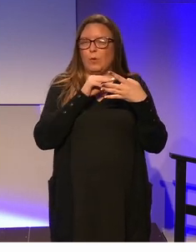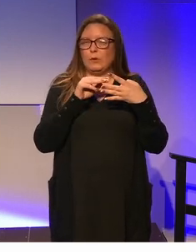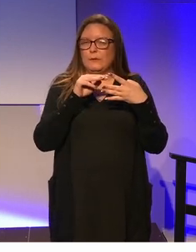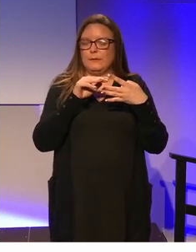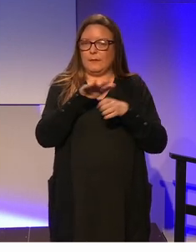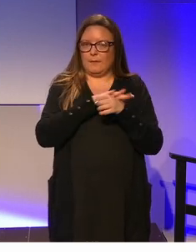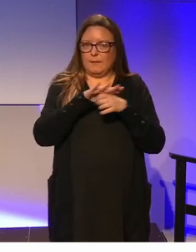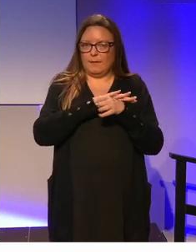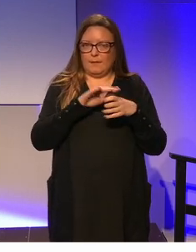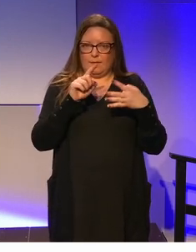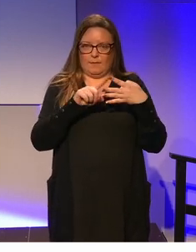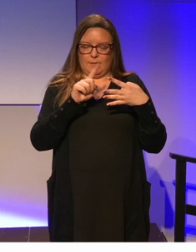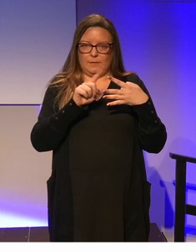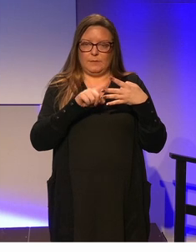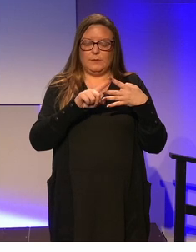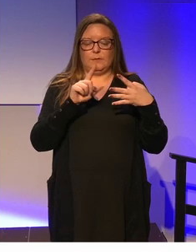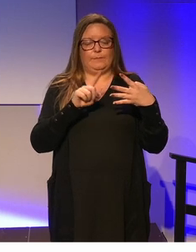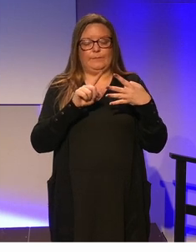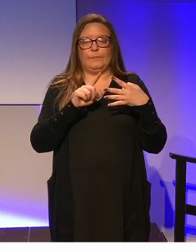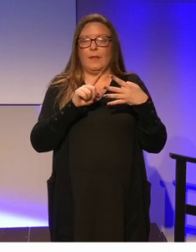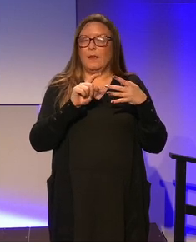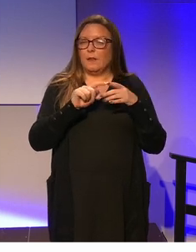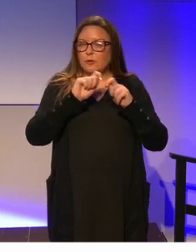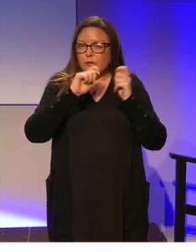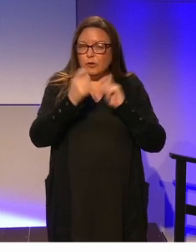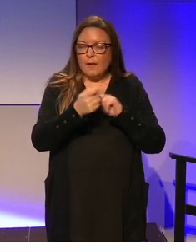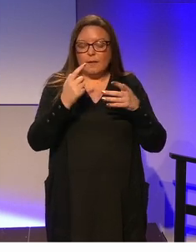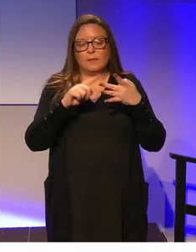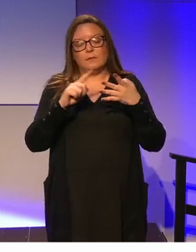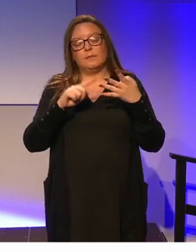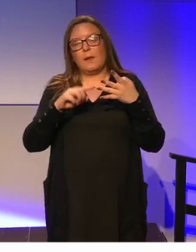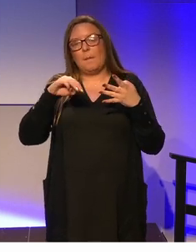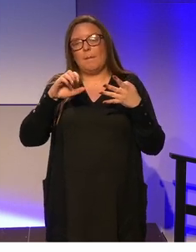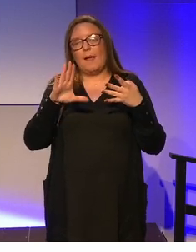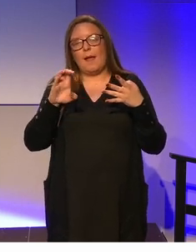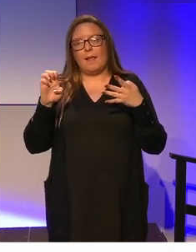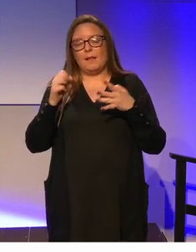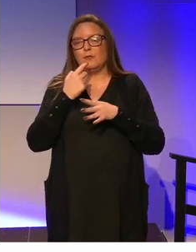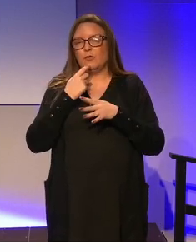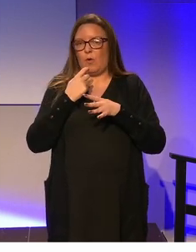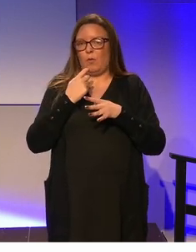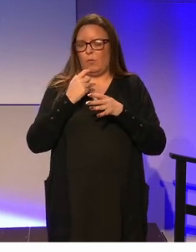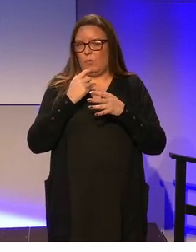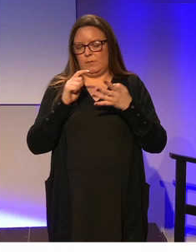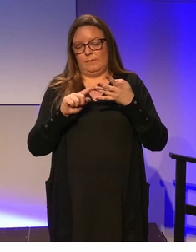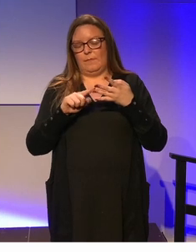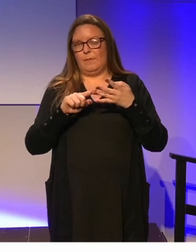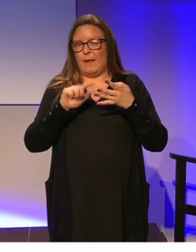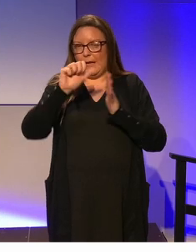societal context, a desire for change, milestones of the reform agenda and looking towards the future.